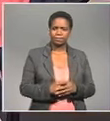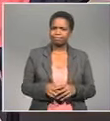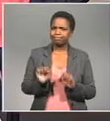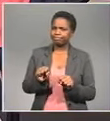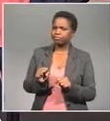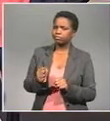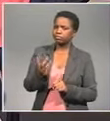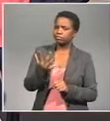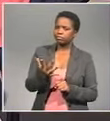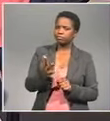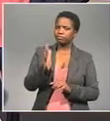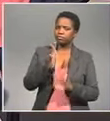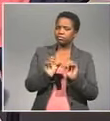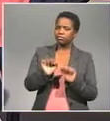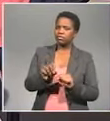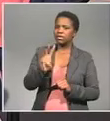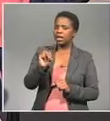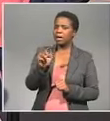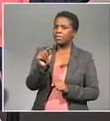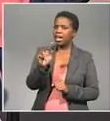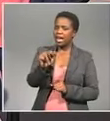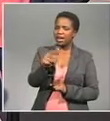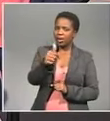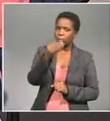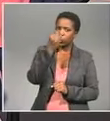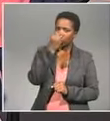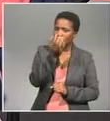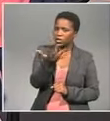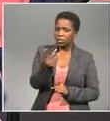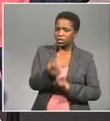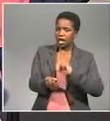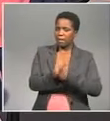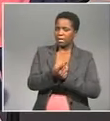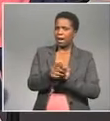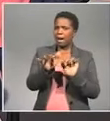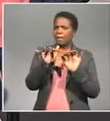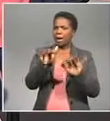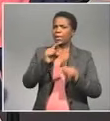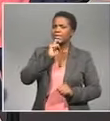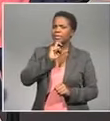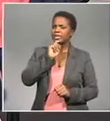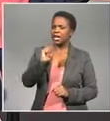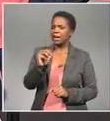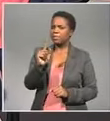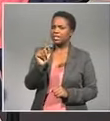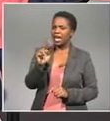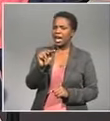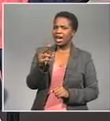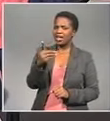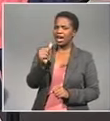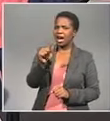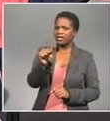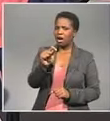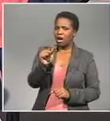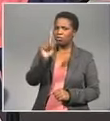Staying with mobile operators Some good news coming from MTN for their customers They're cutting their bundle rates I'm wondering why they're doing